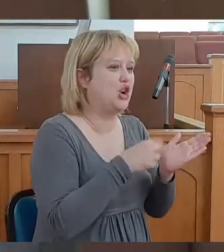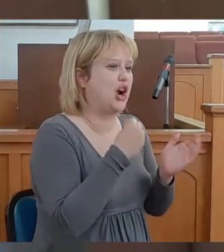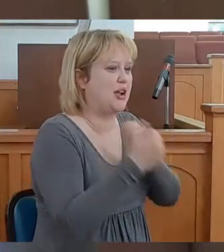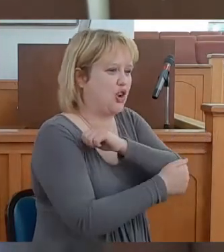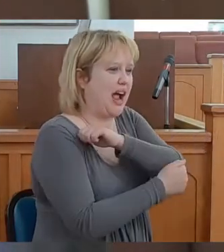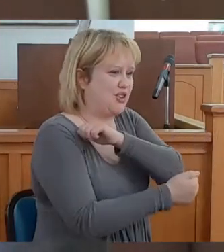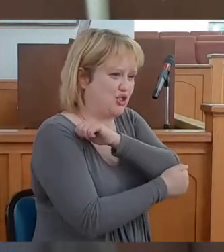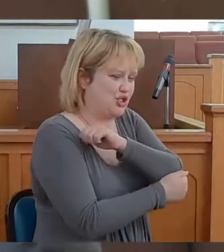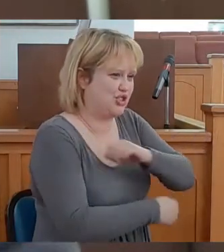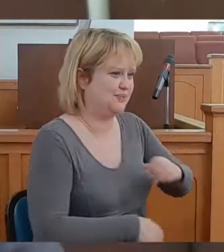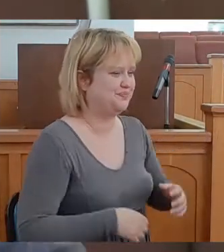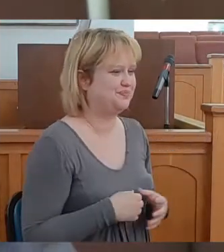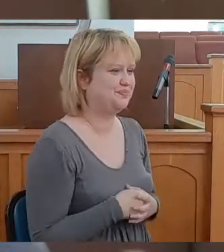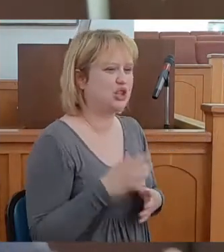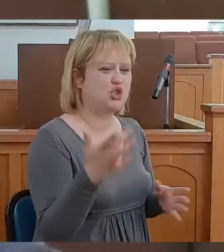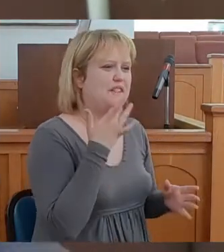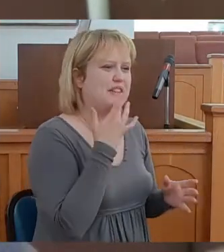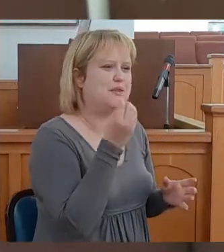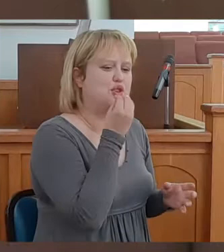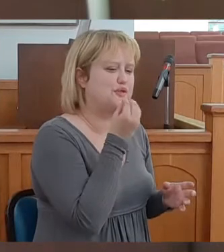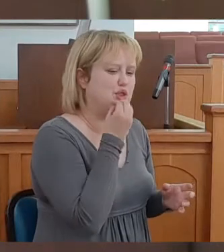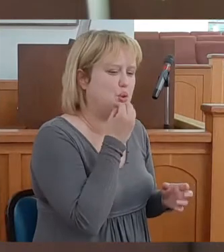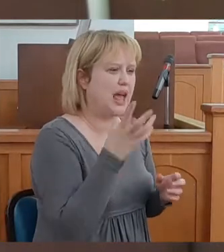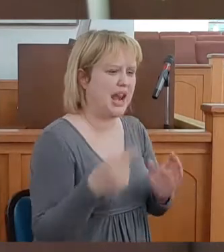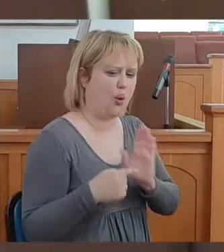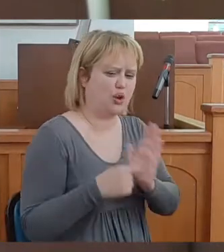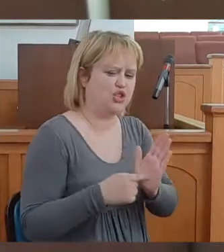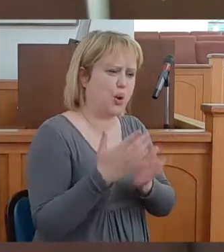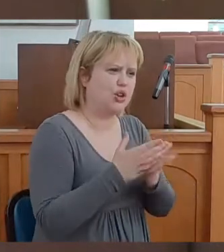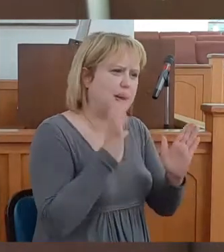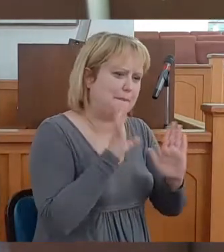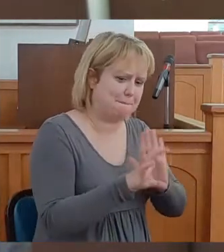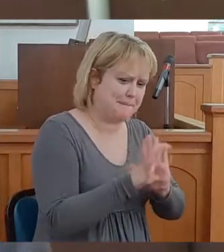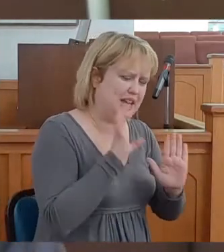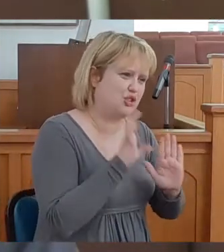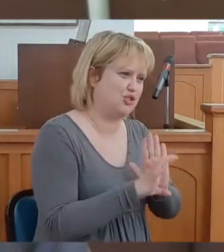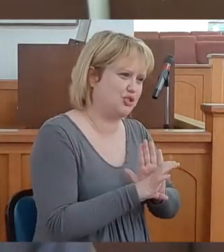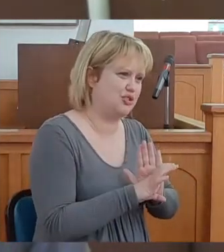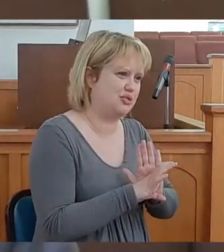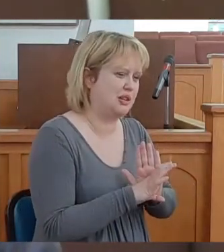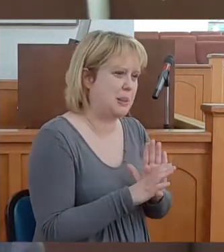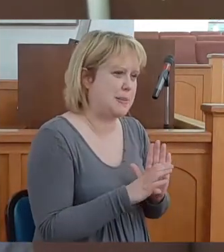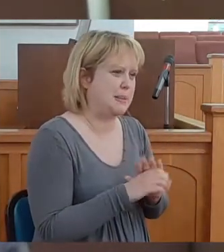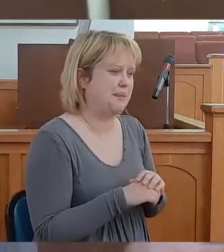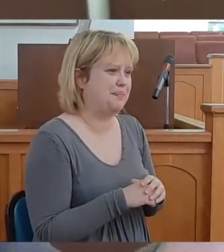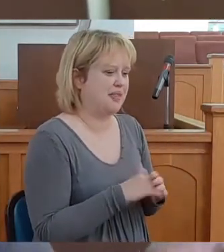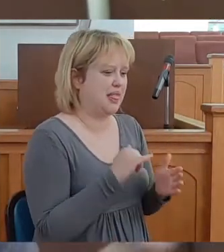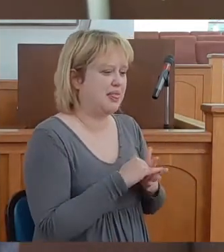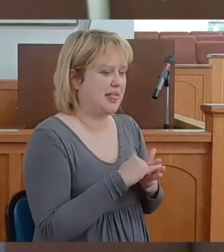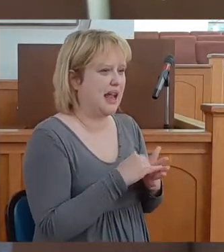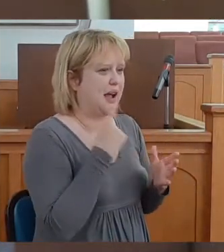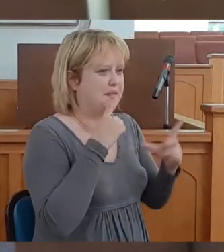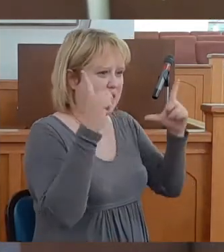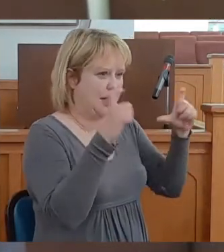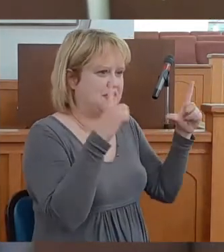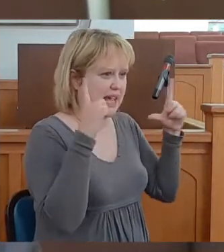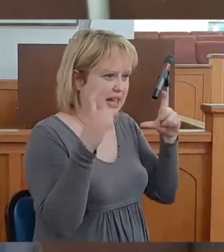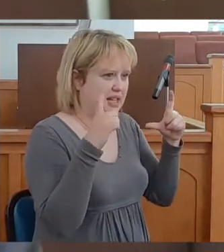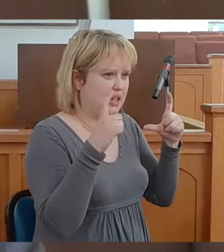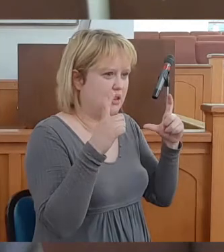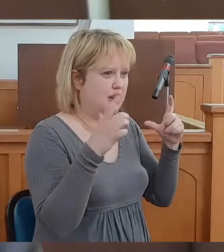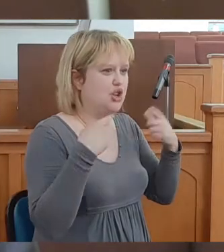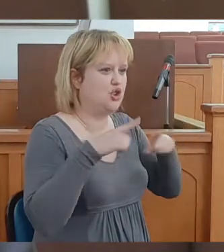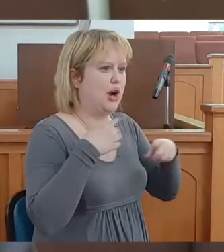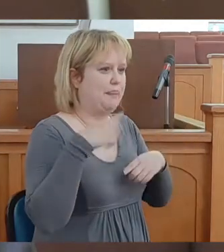And I would show her some of the photographs that I that I've taken during my